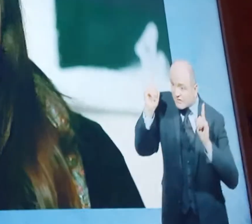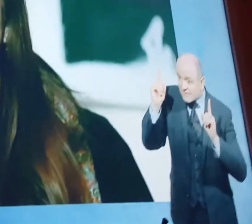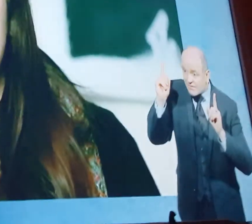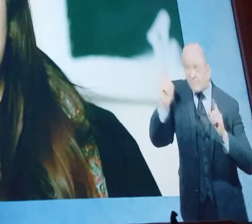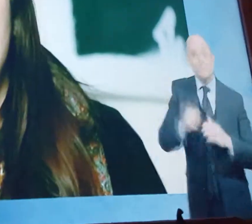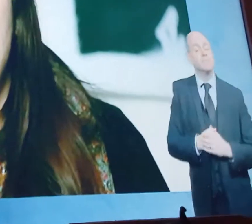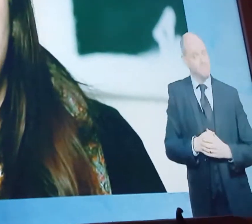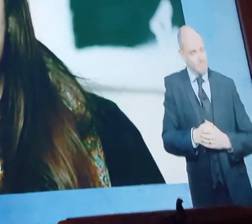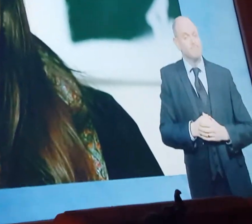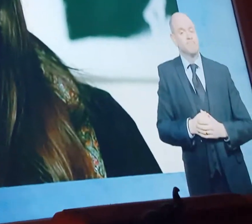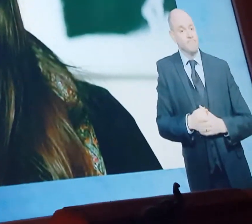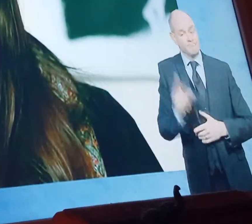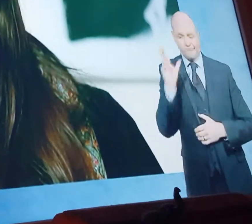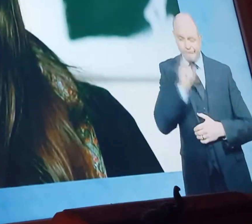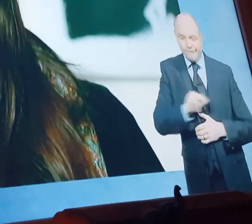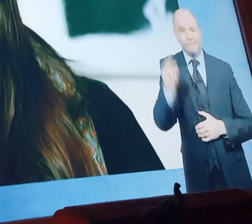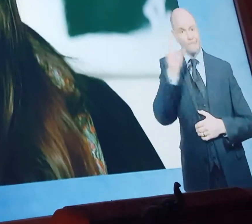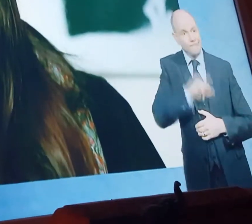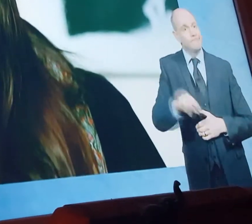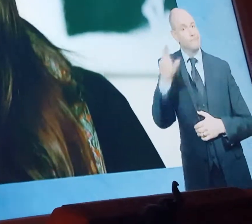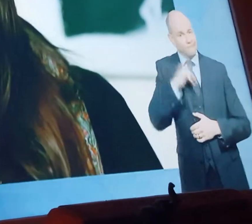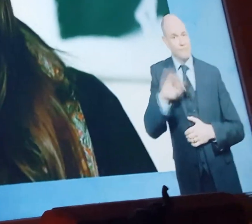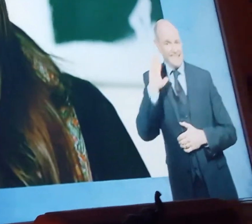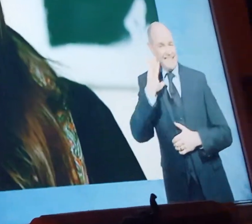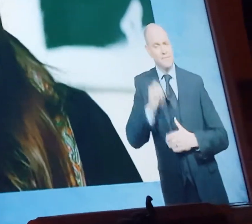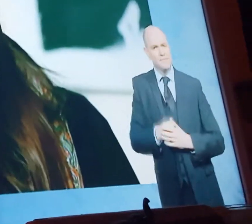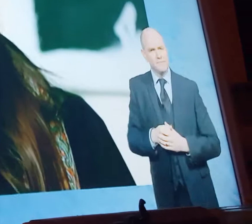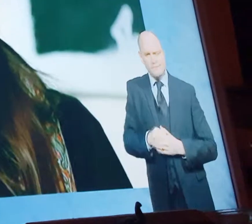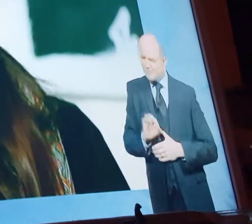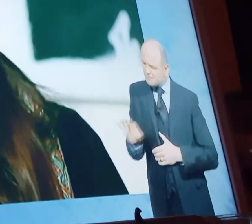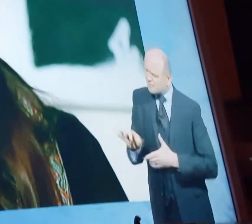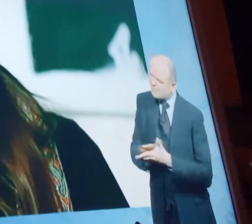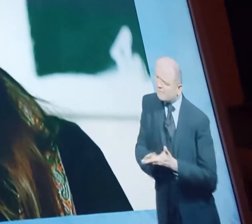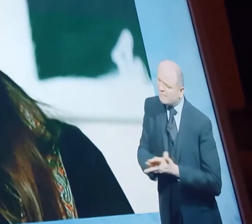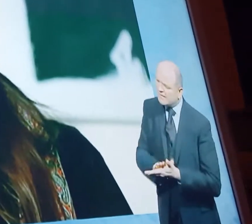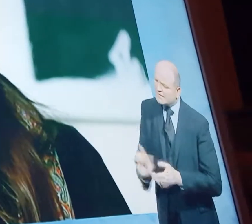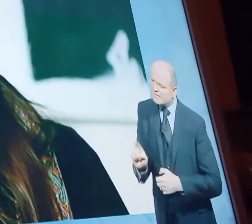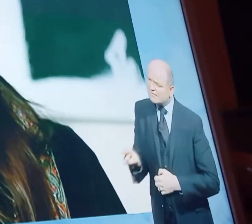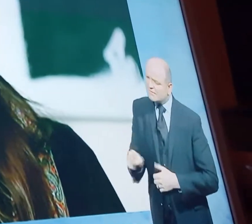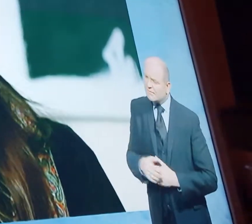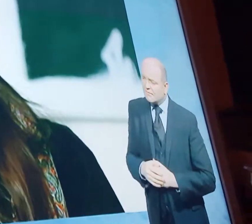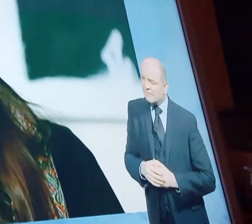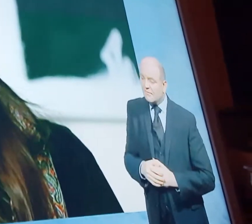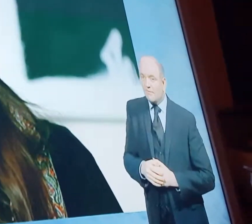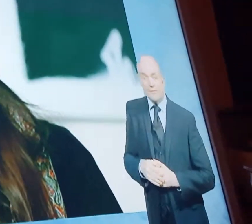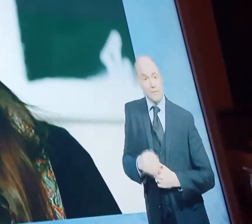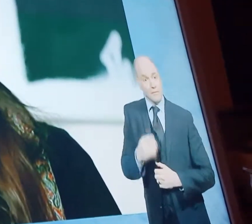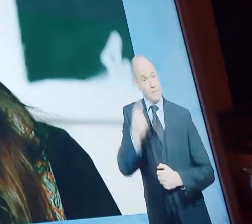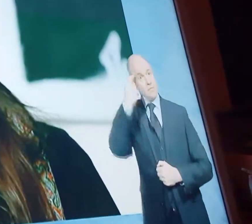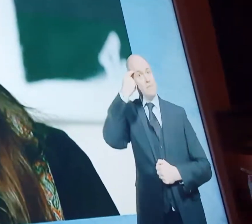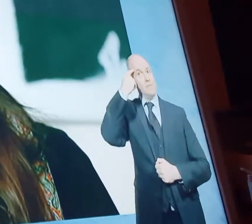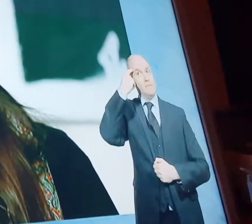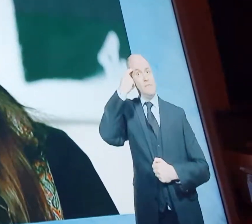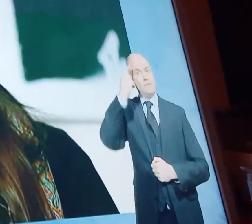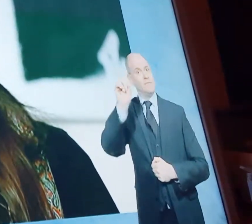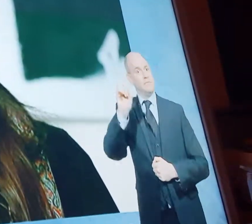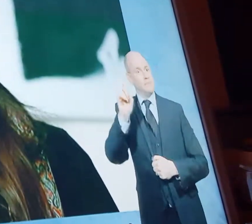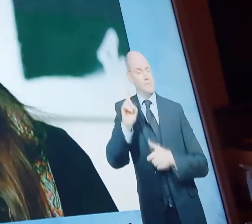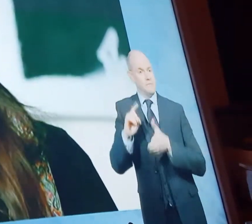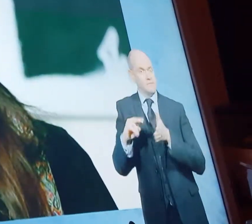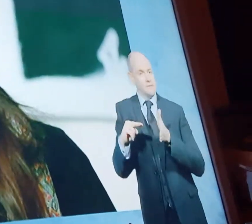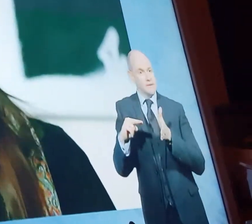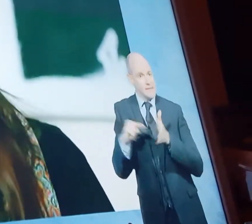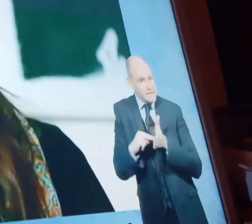It is bad. And what does that mean to you? To me, I was quite aware of what was happening in Syria